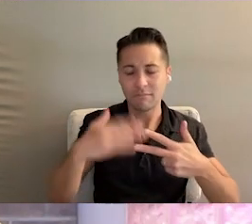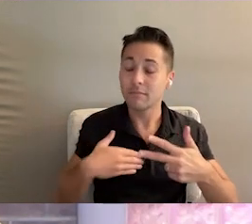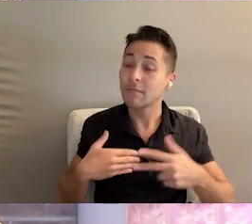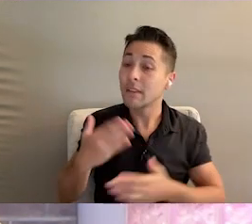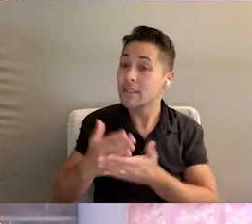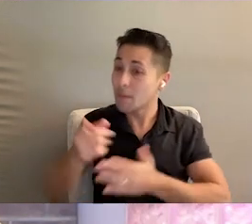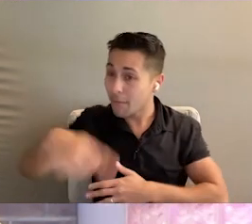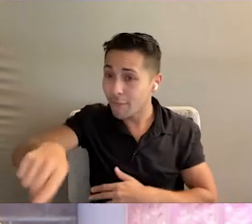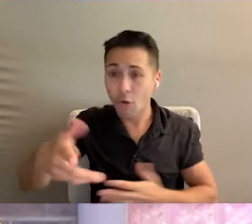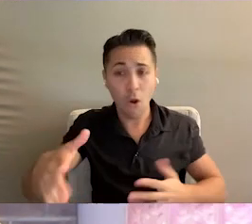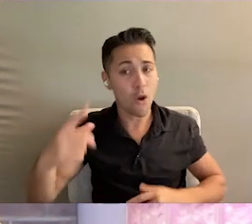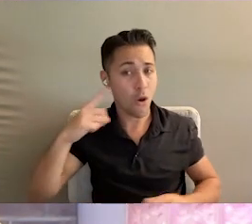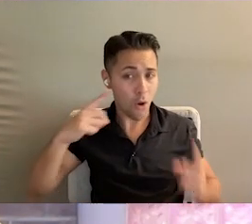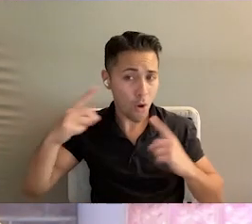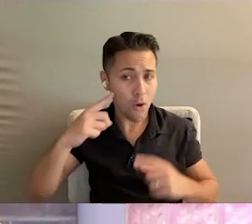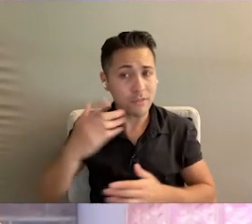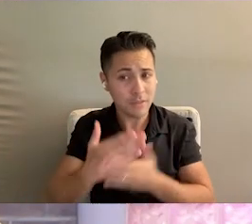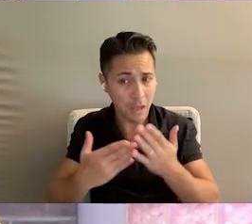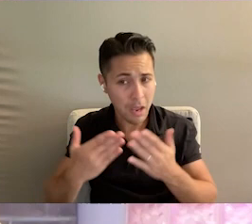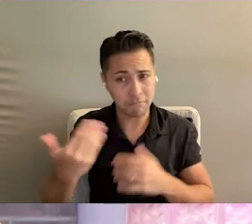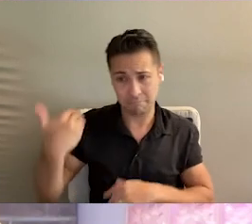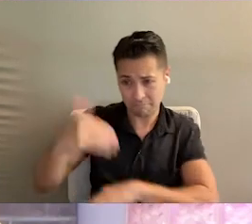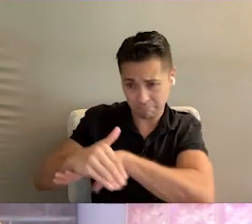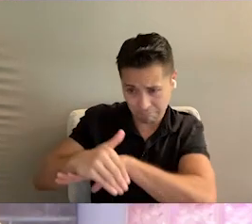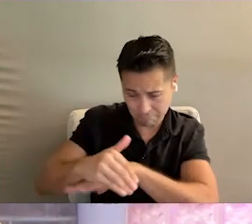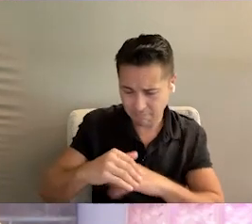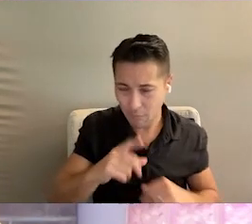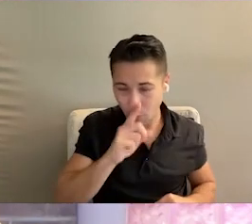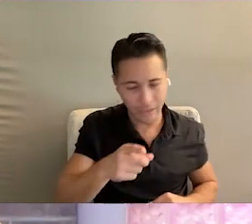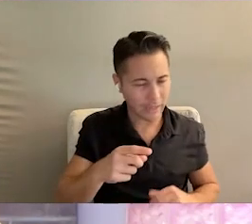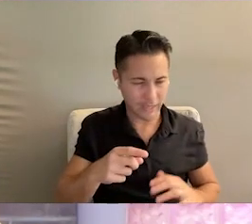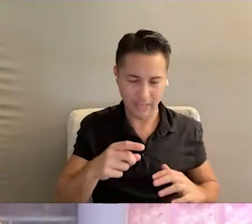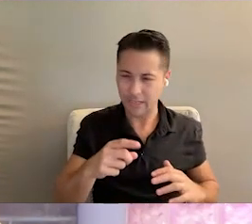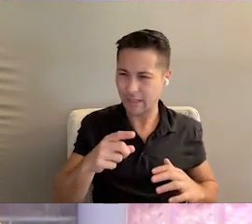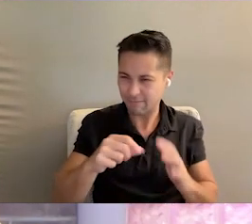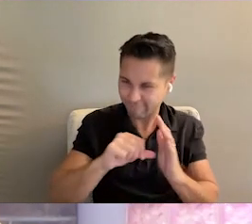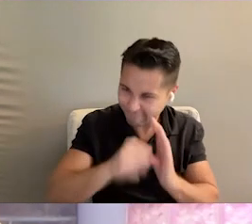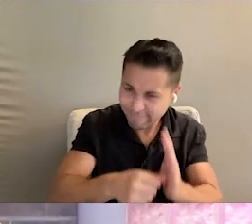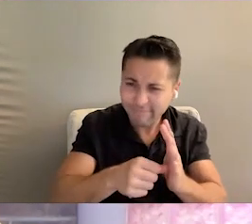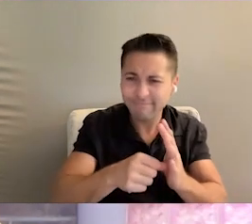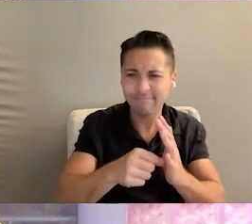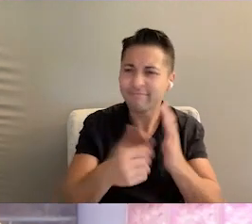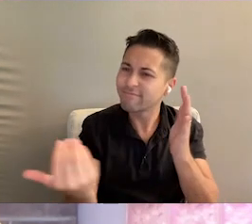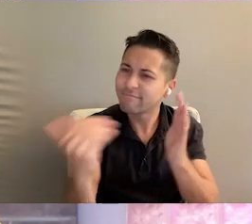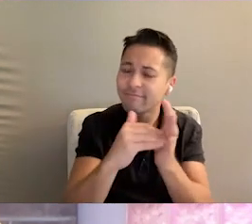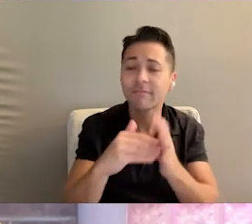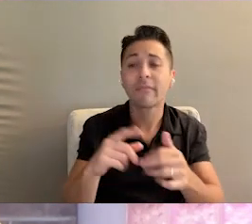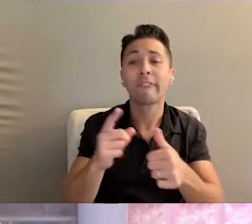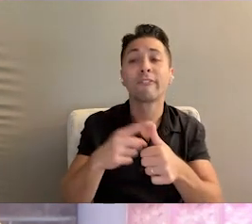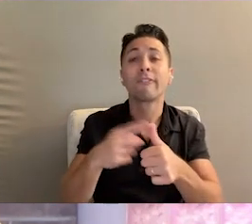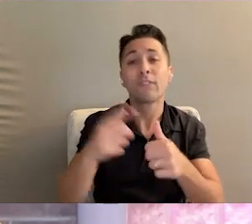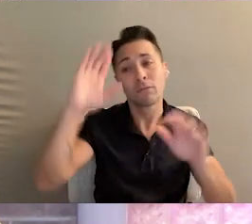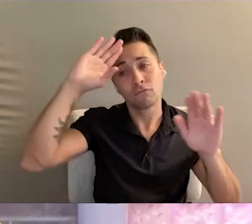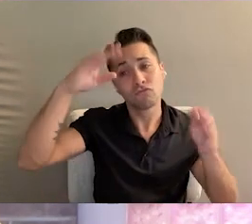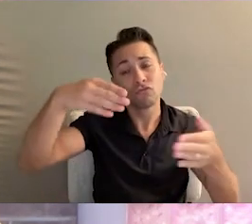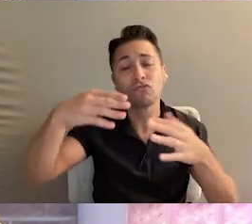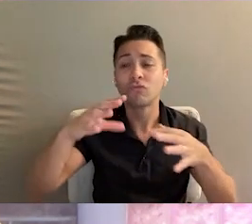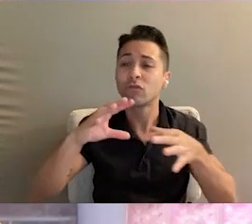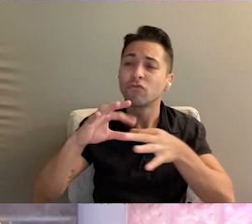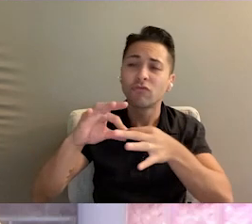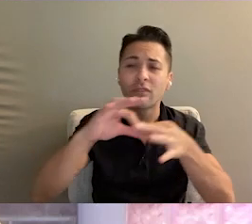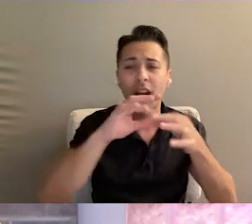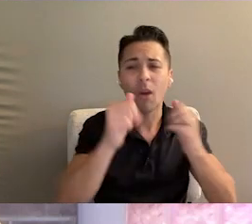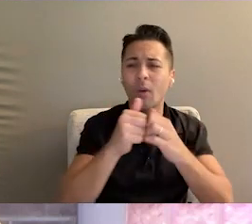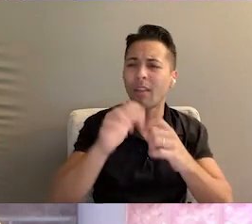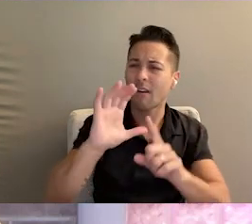Some of you heard a little bit about this last night, but I don't think we can share it enough. First, APD is focusing on